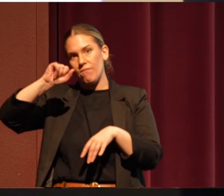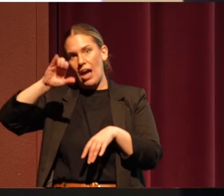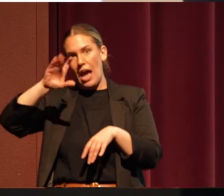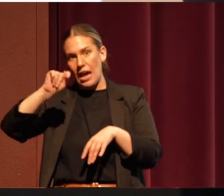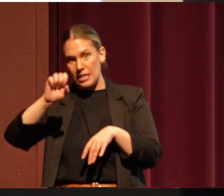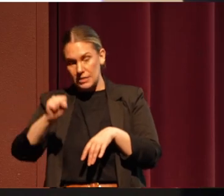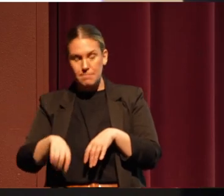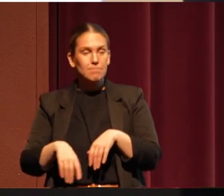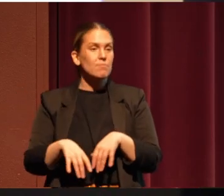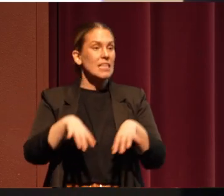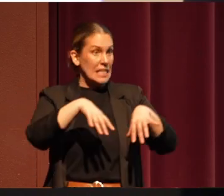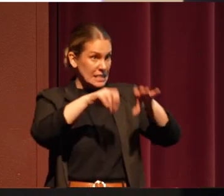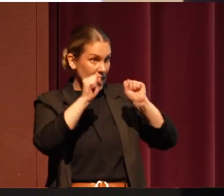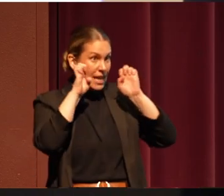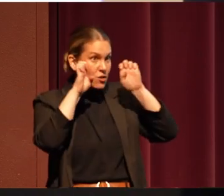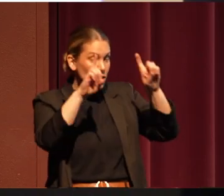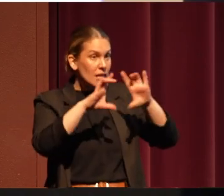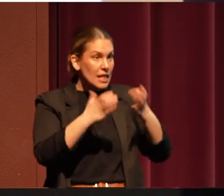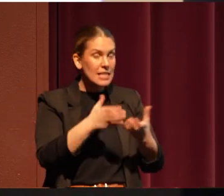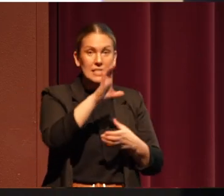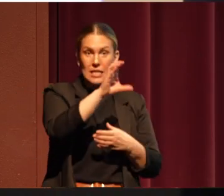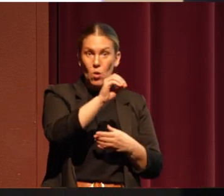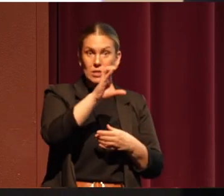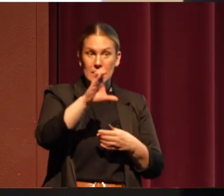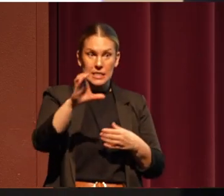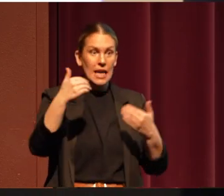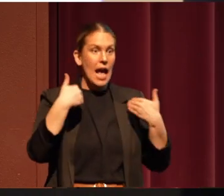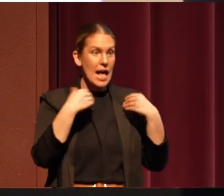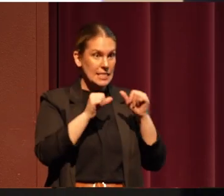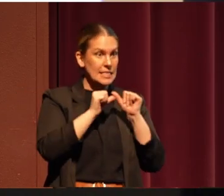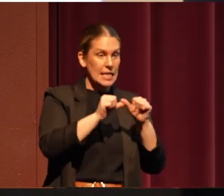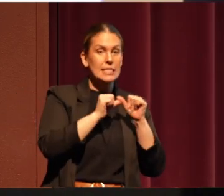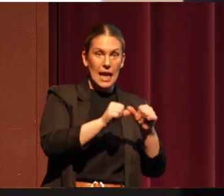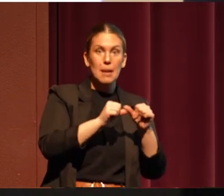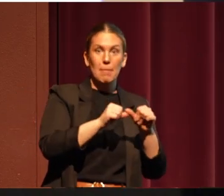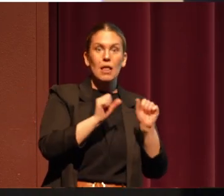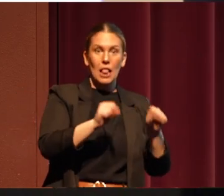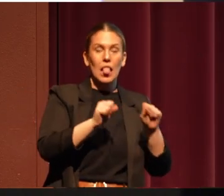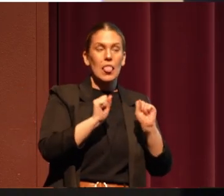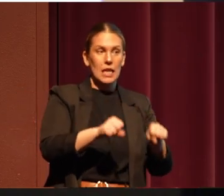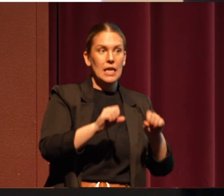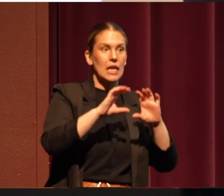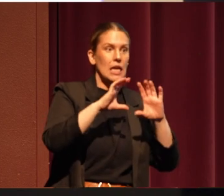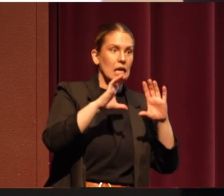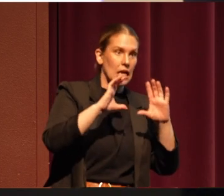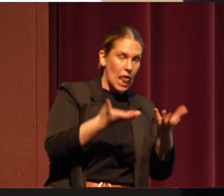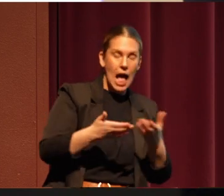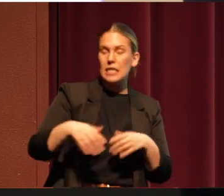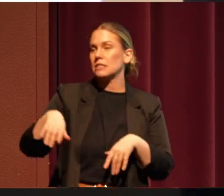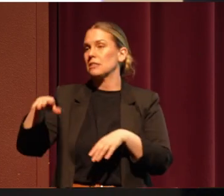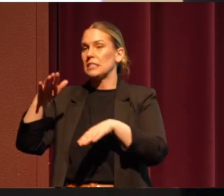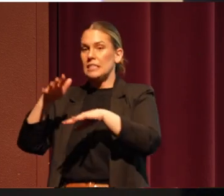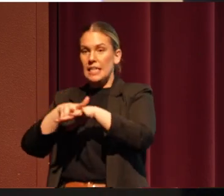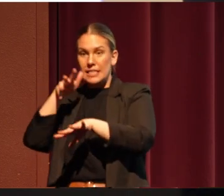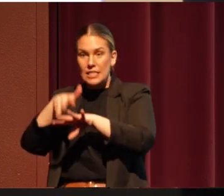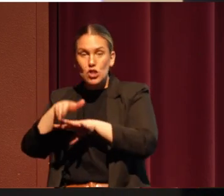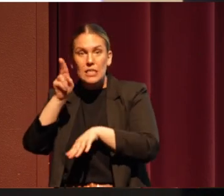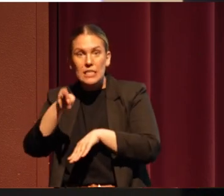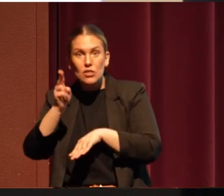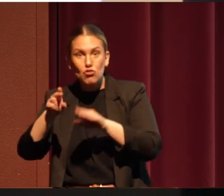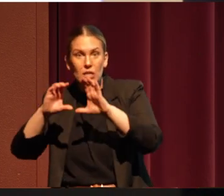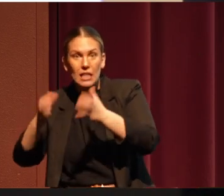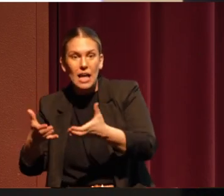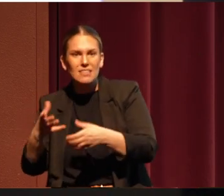classes. COCC offers a sustainability class, native studies class, native history class. They even offer